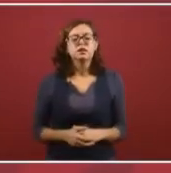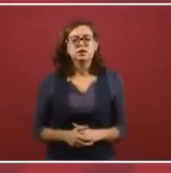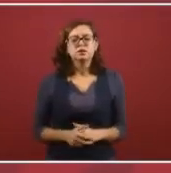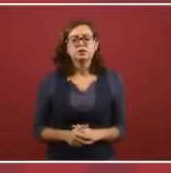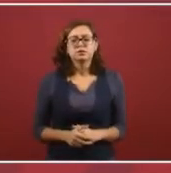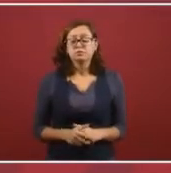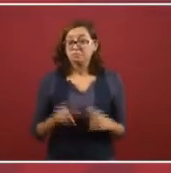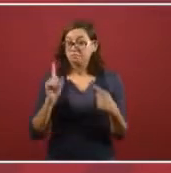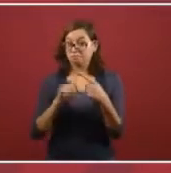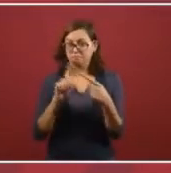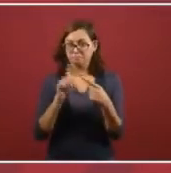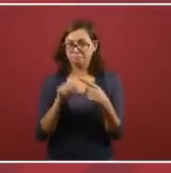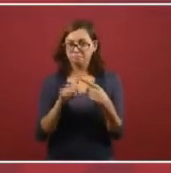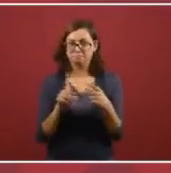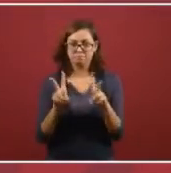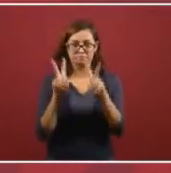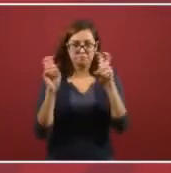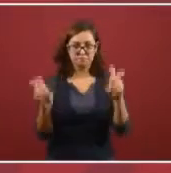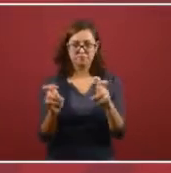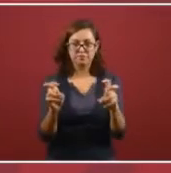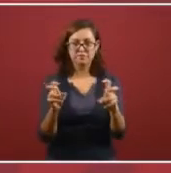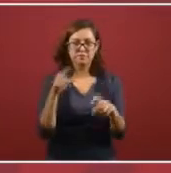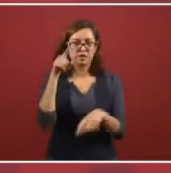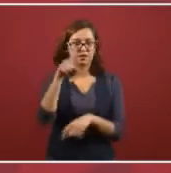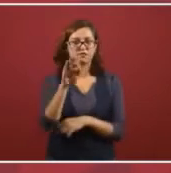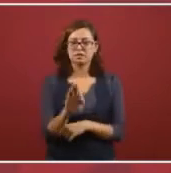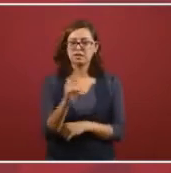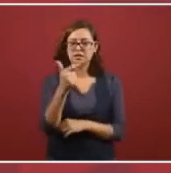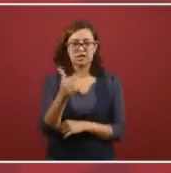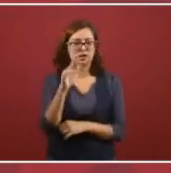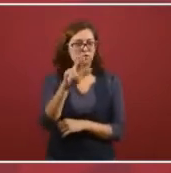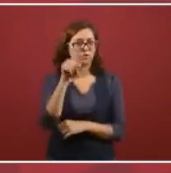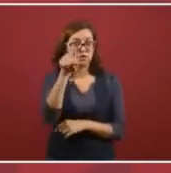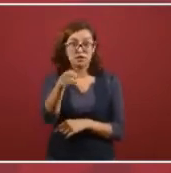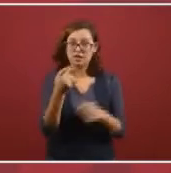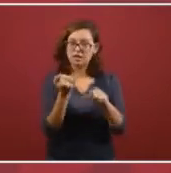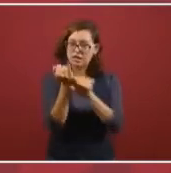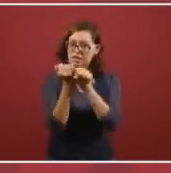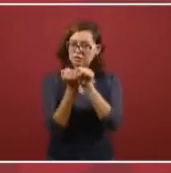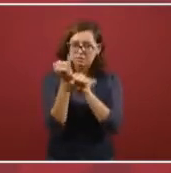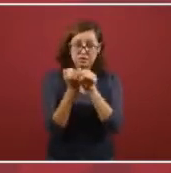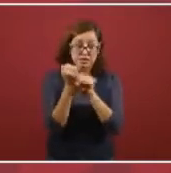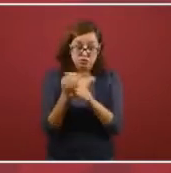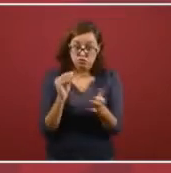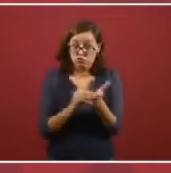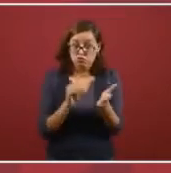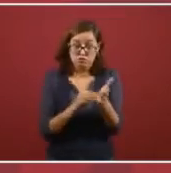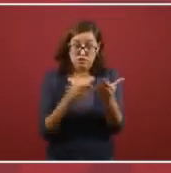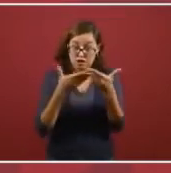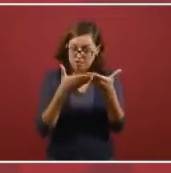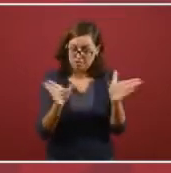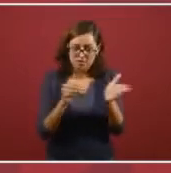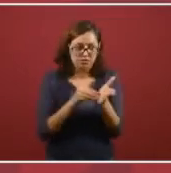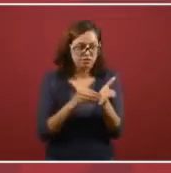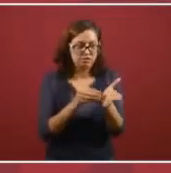the investigation that's open, that the district attorney general will deal with.